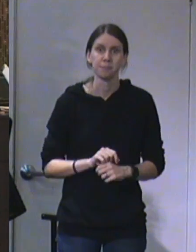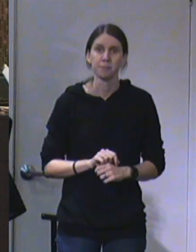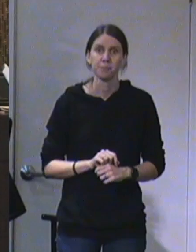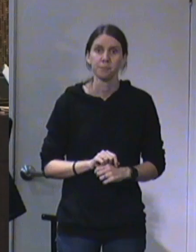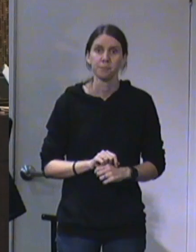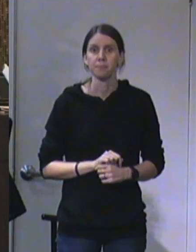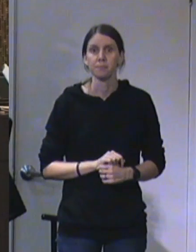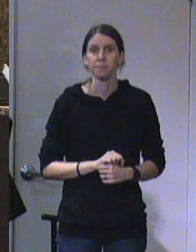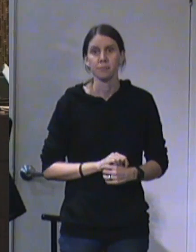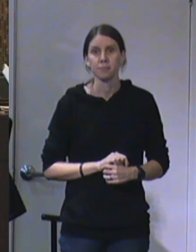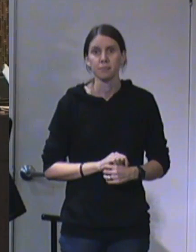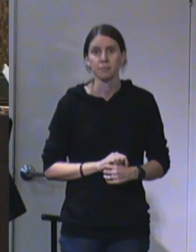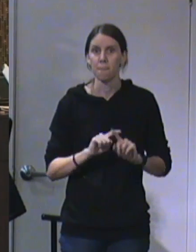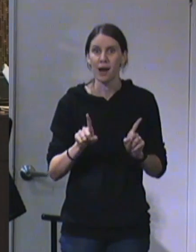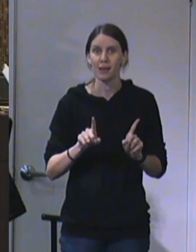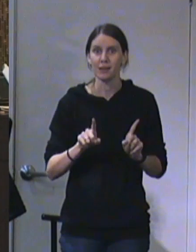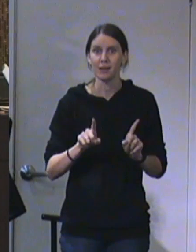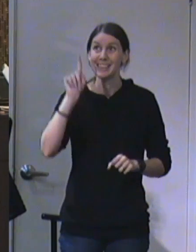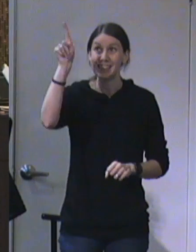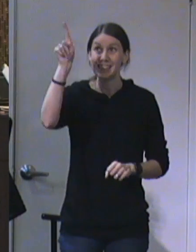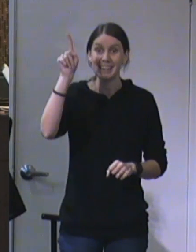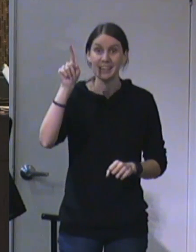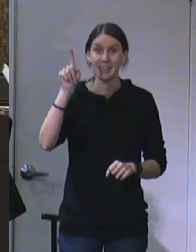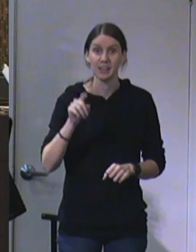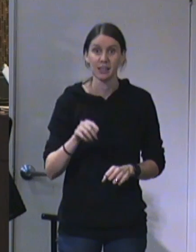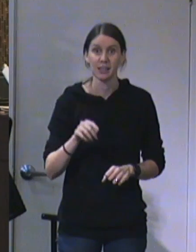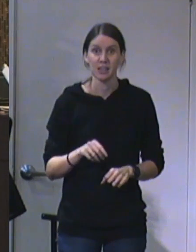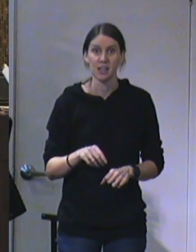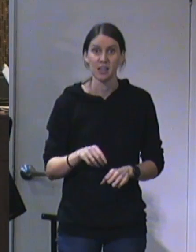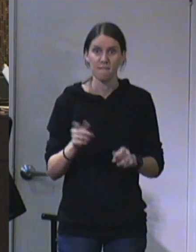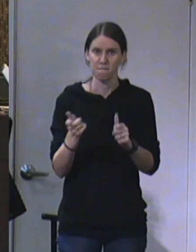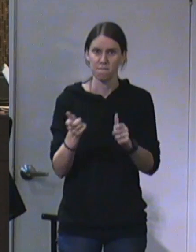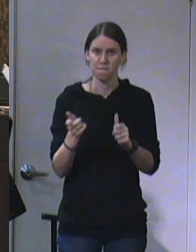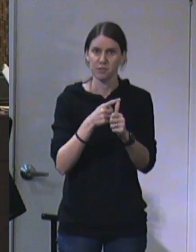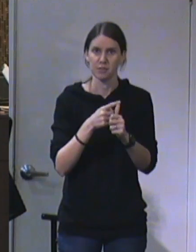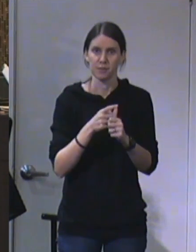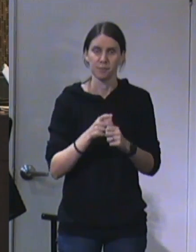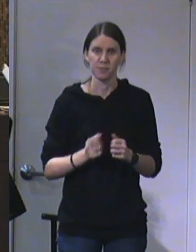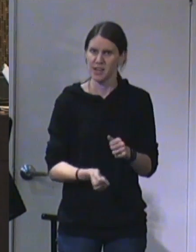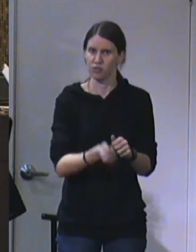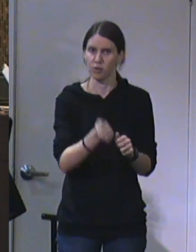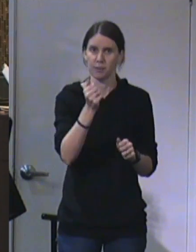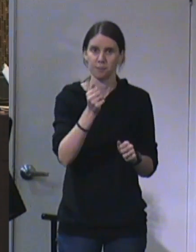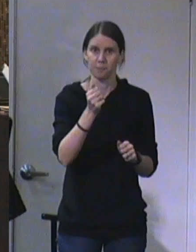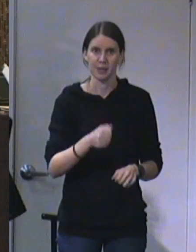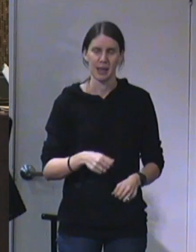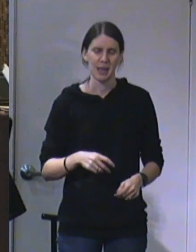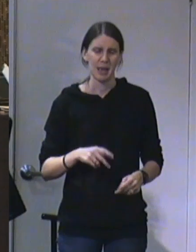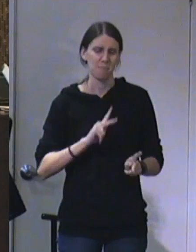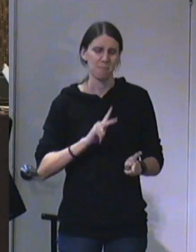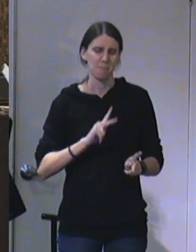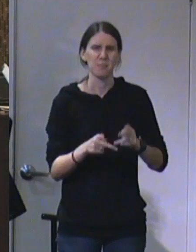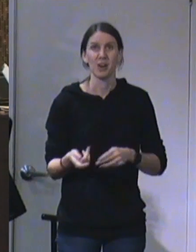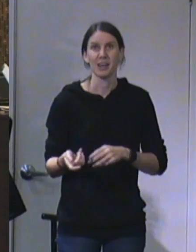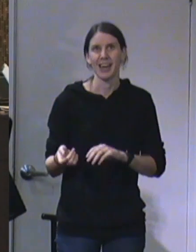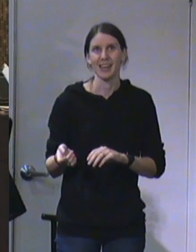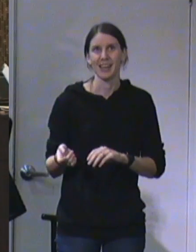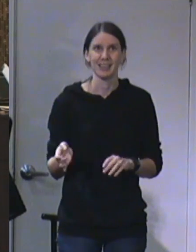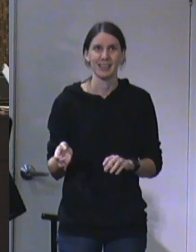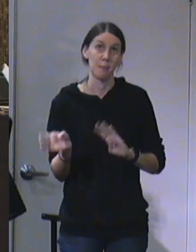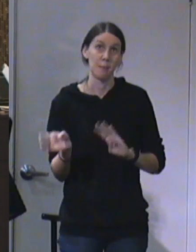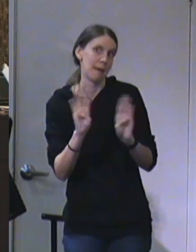Okay? But He is still subject to God. He may act like He has conquered God,